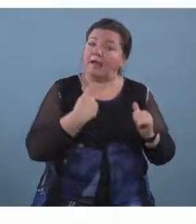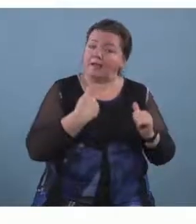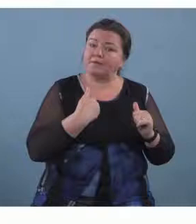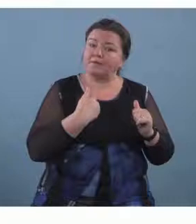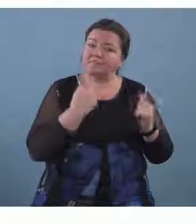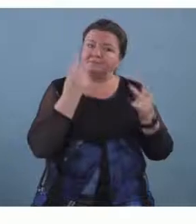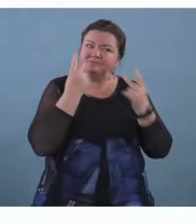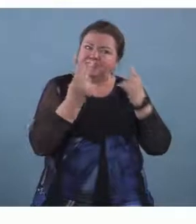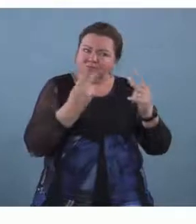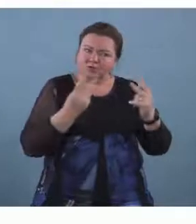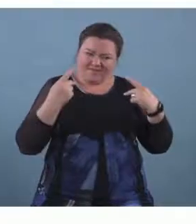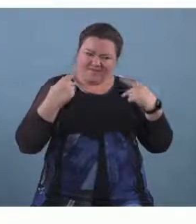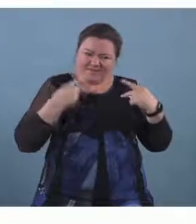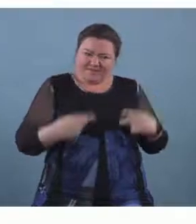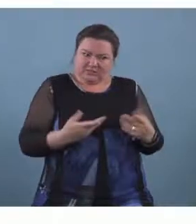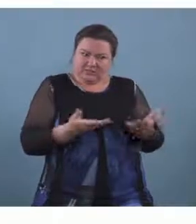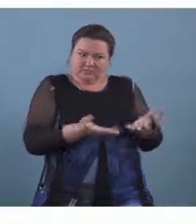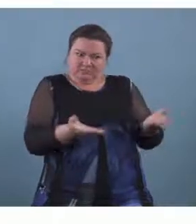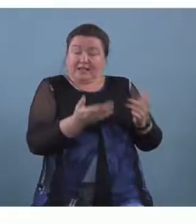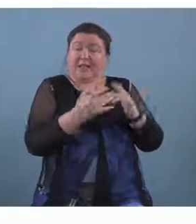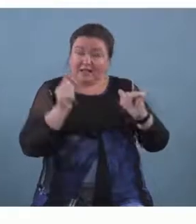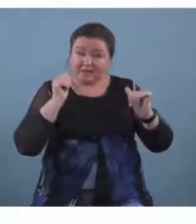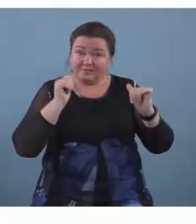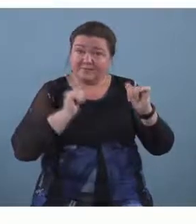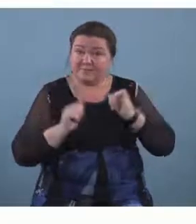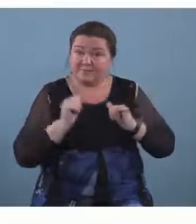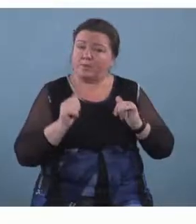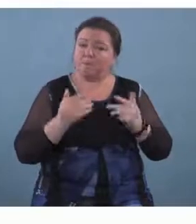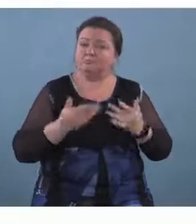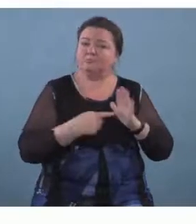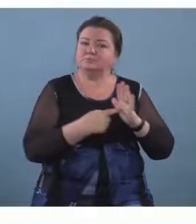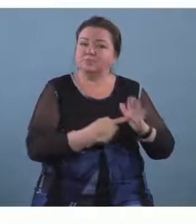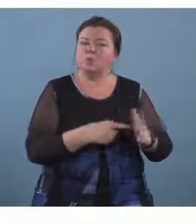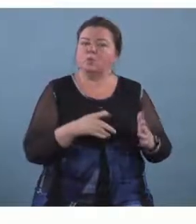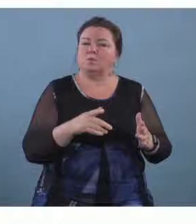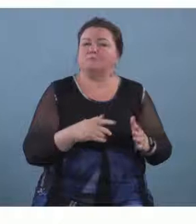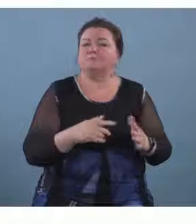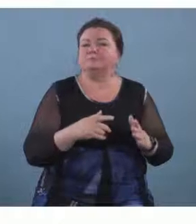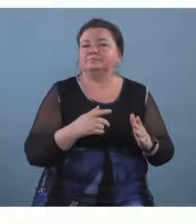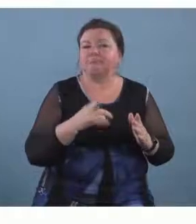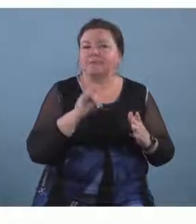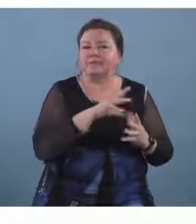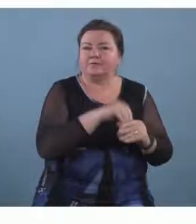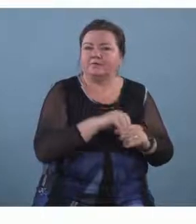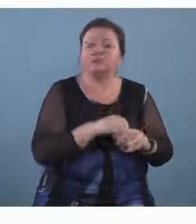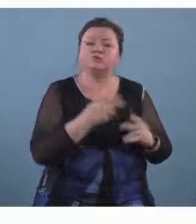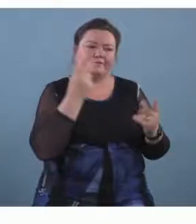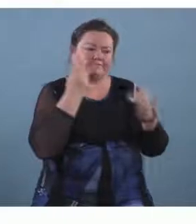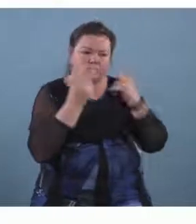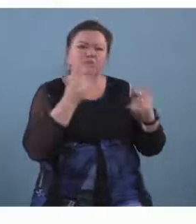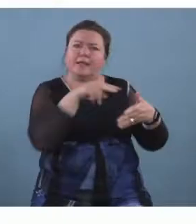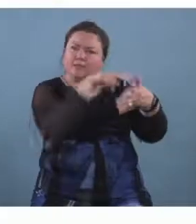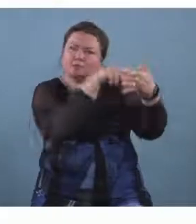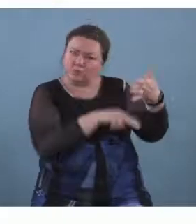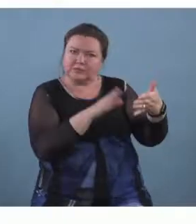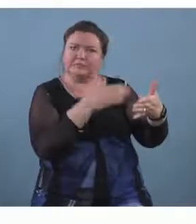physical and performance aspect um for example visually you could be reading music you